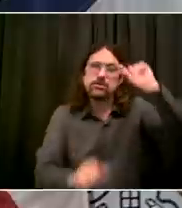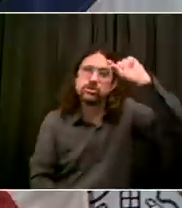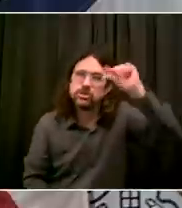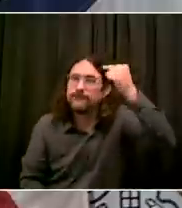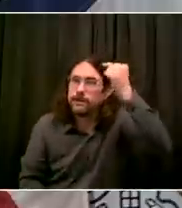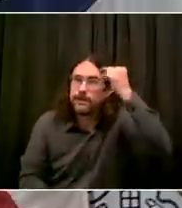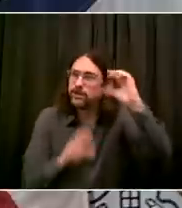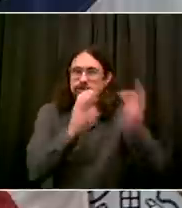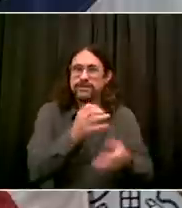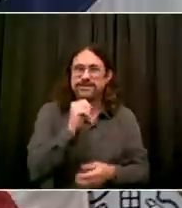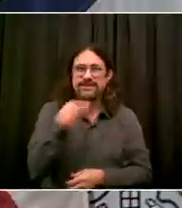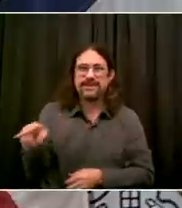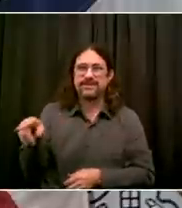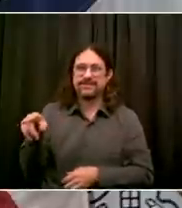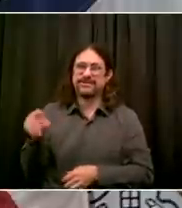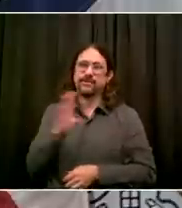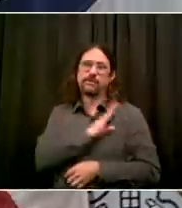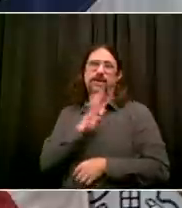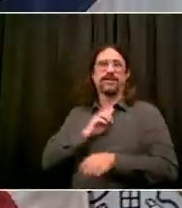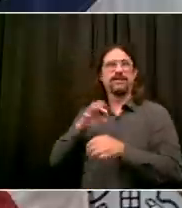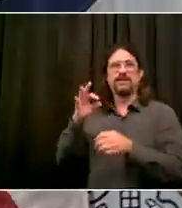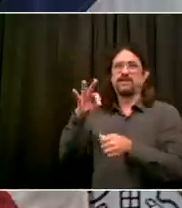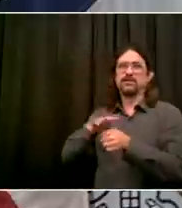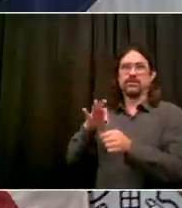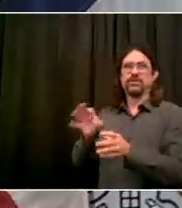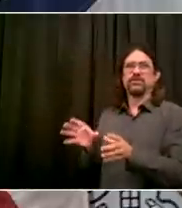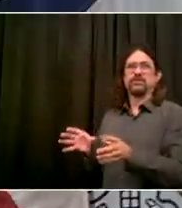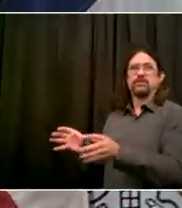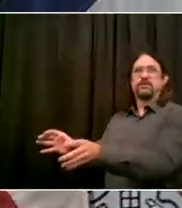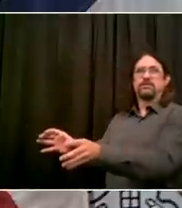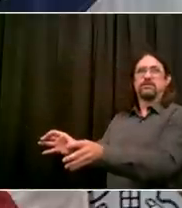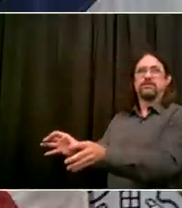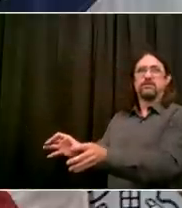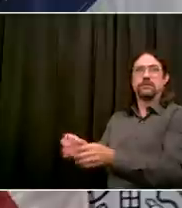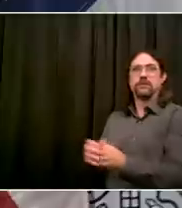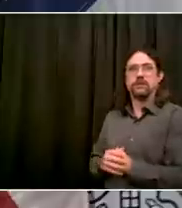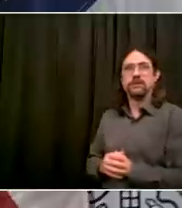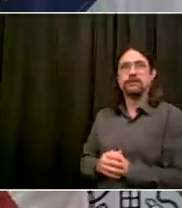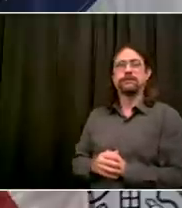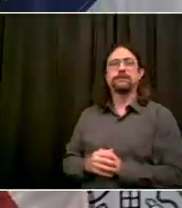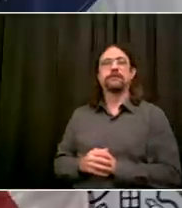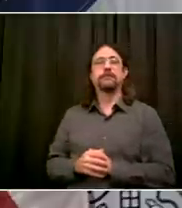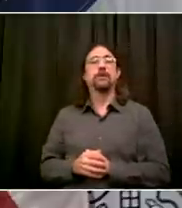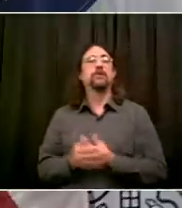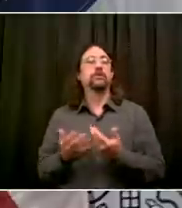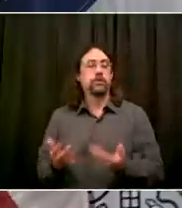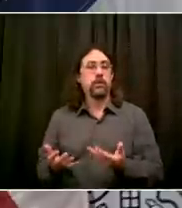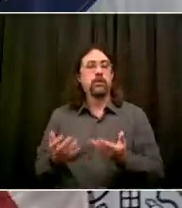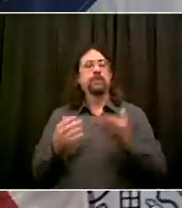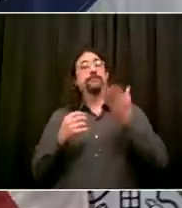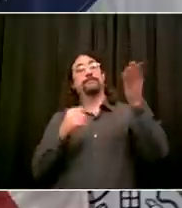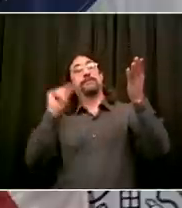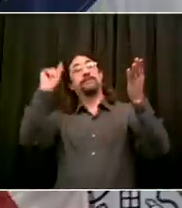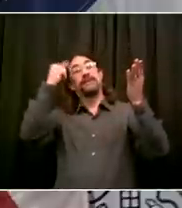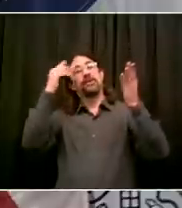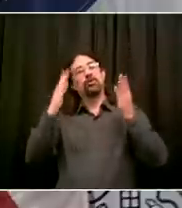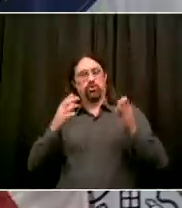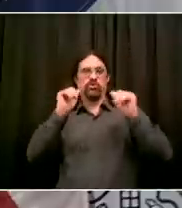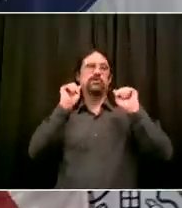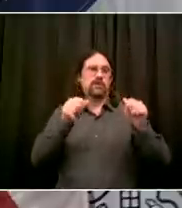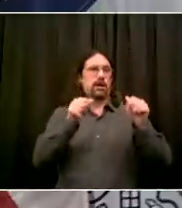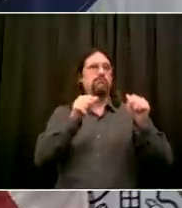the state, all the state leaders, to change the board of elections once and for all, to just create an entirely different structure.